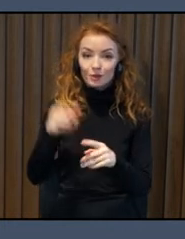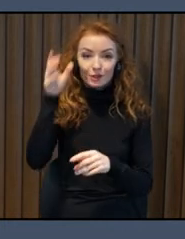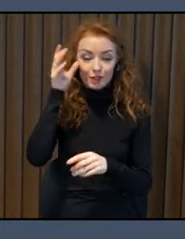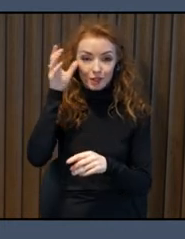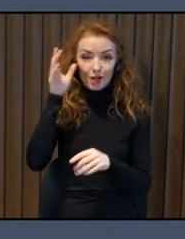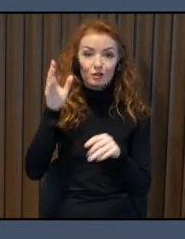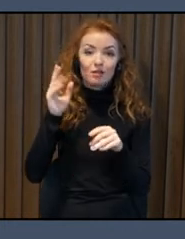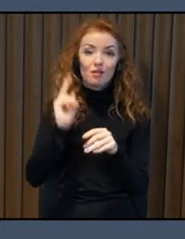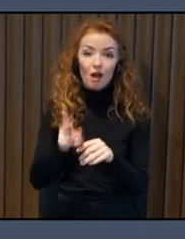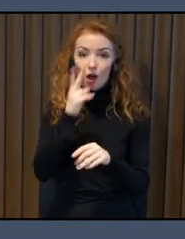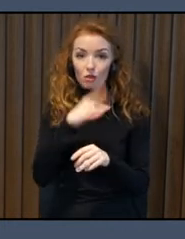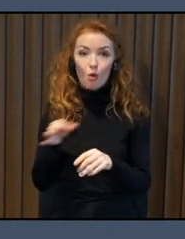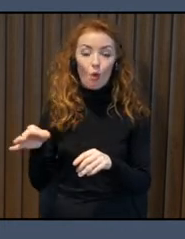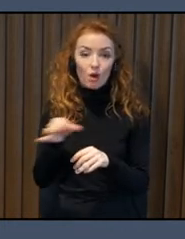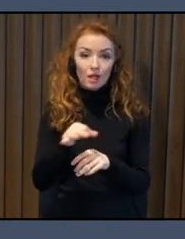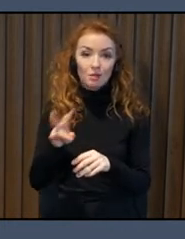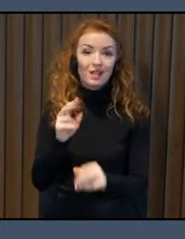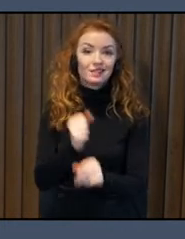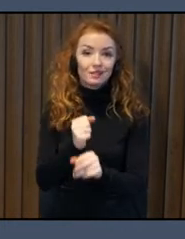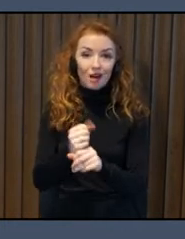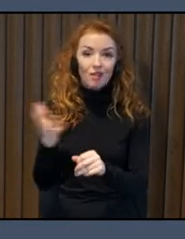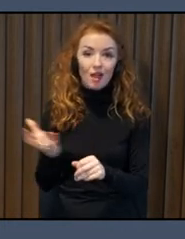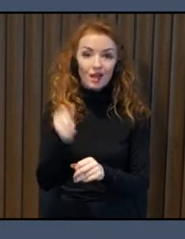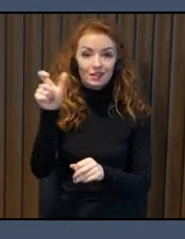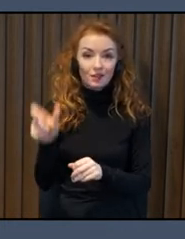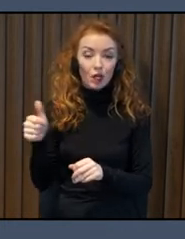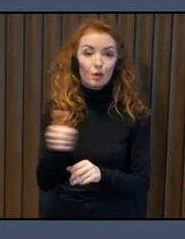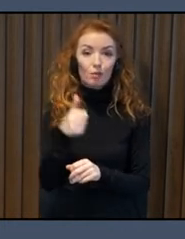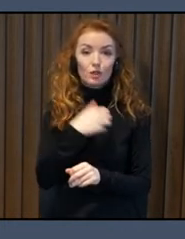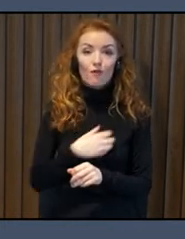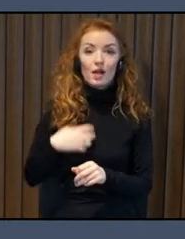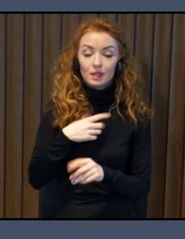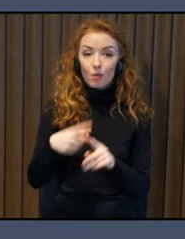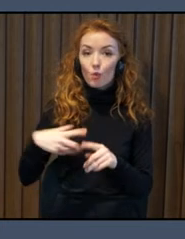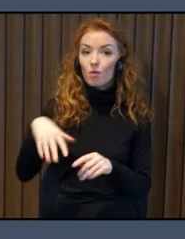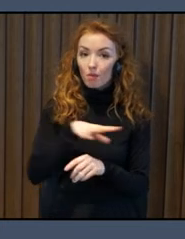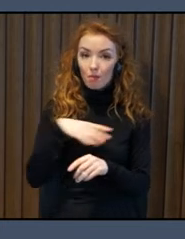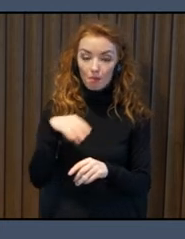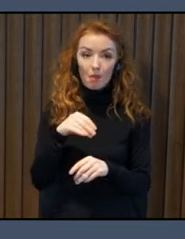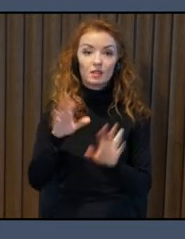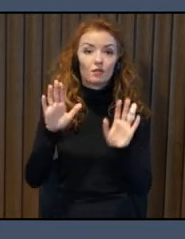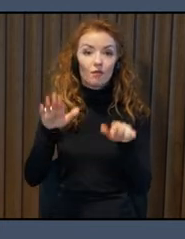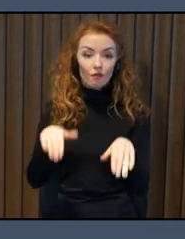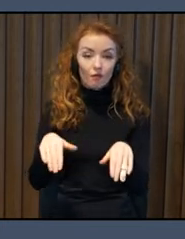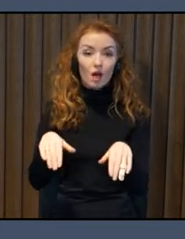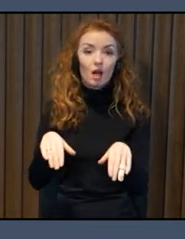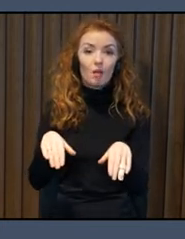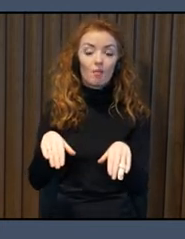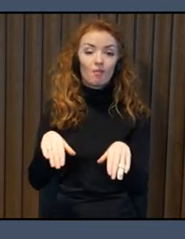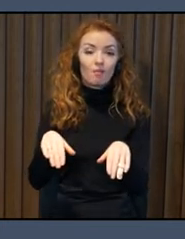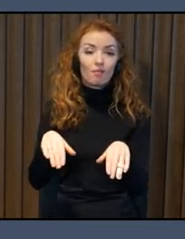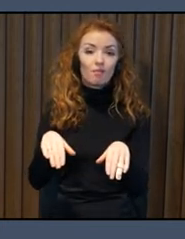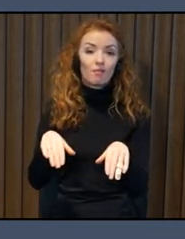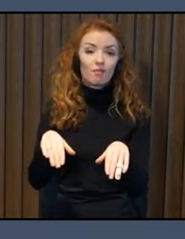our processes, the easier it is to affect the result and how important it is to have people with first-hand experience